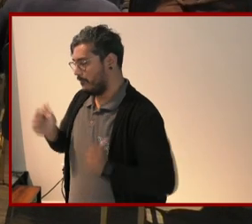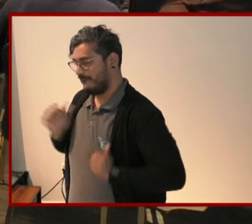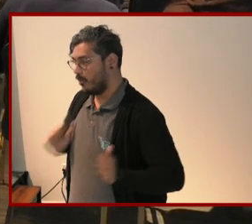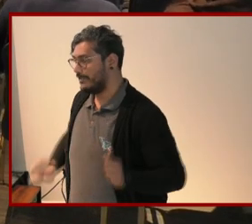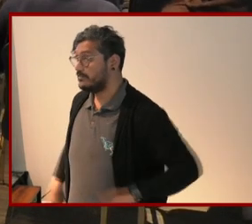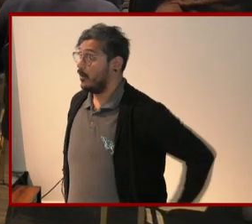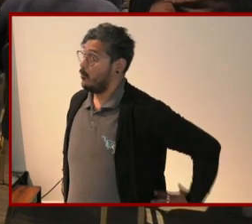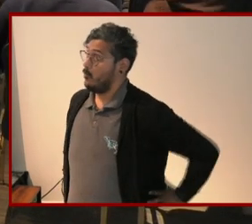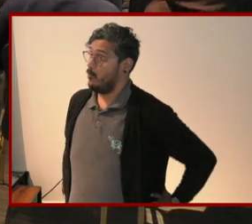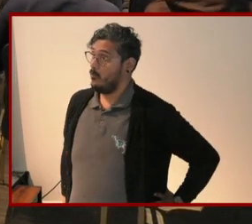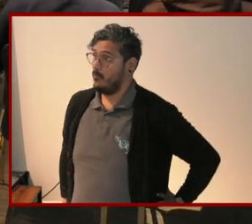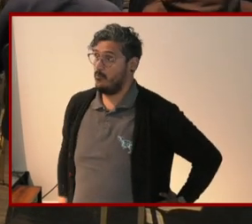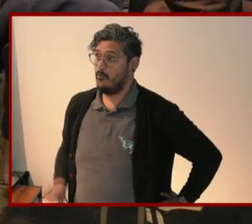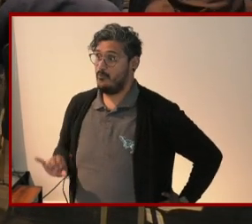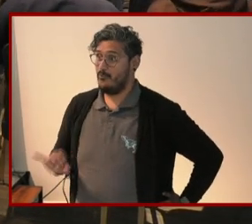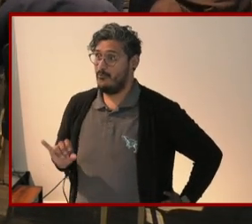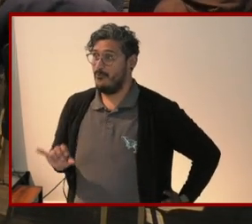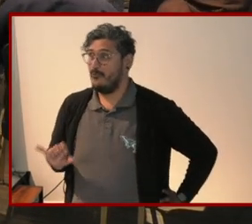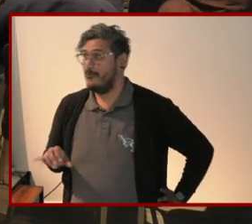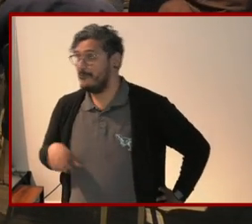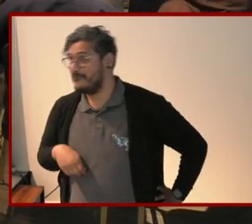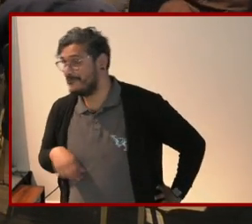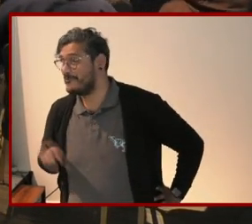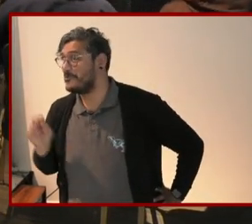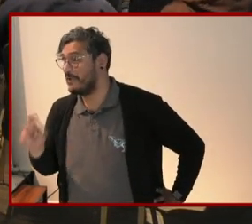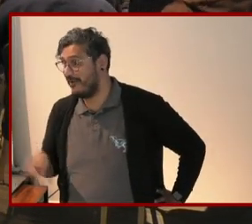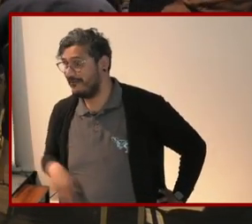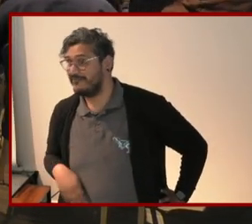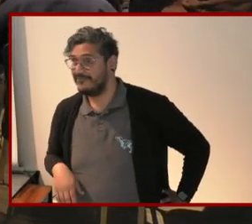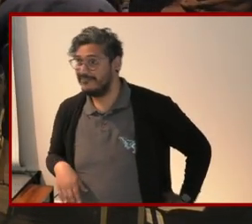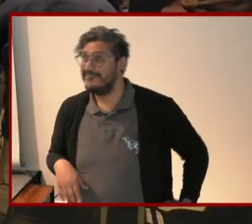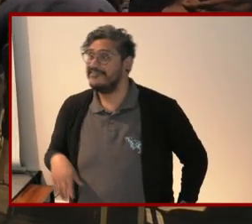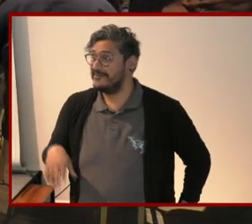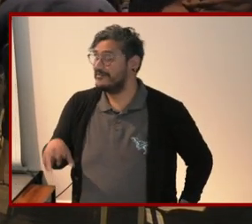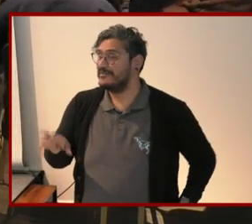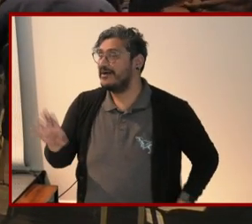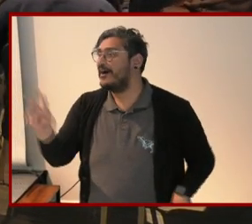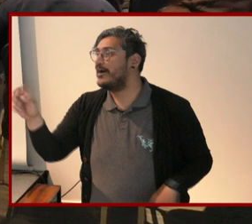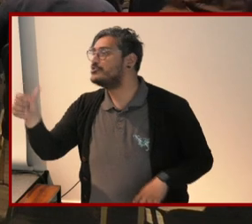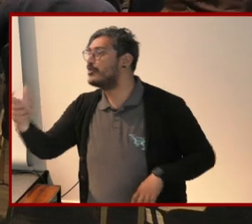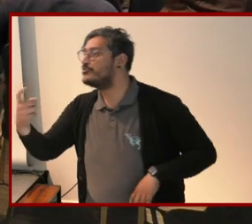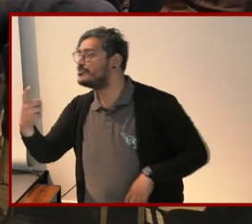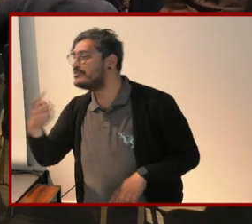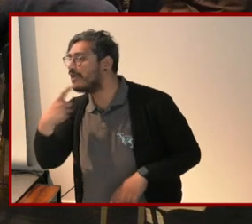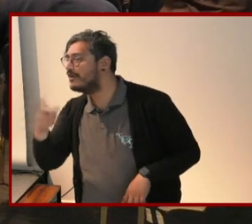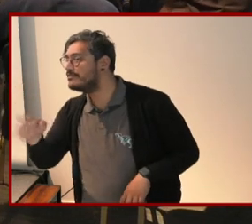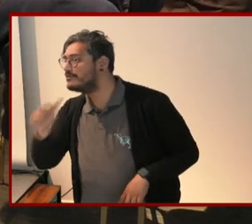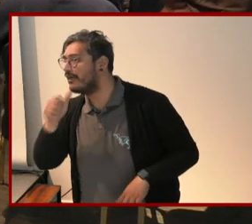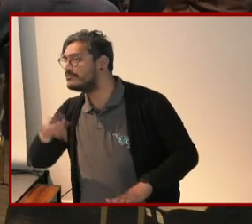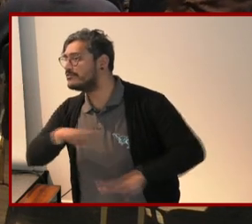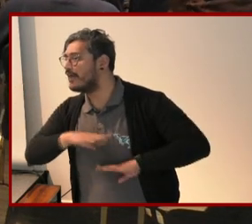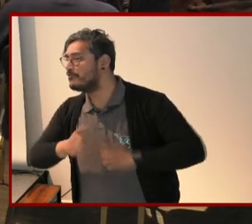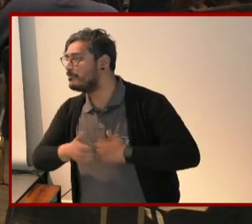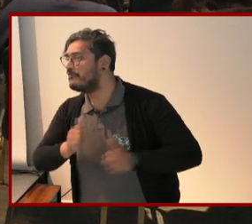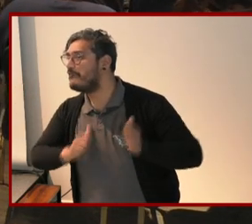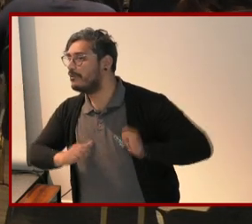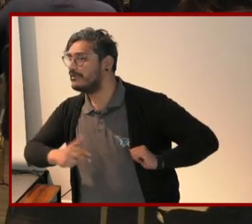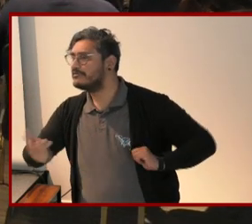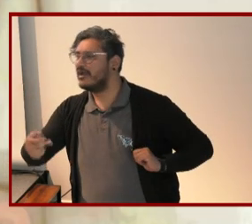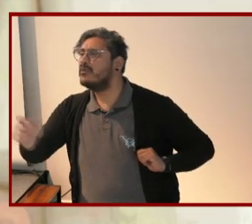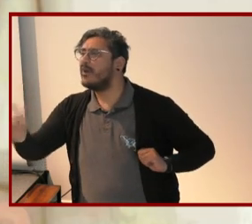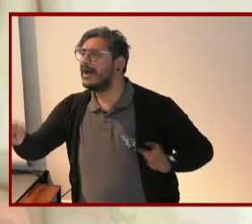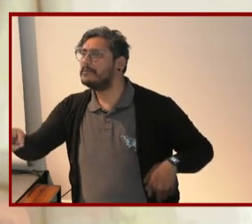okay if her mother was unsatisfied with the performance what else happened